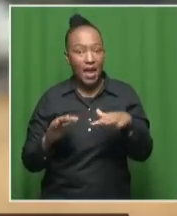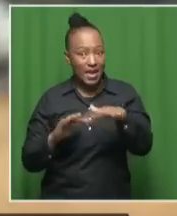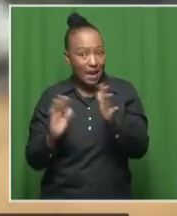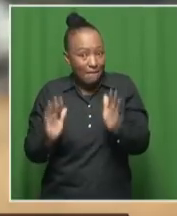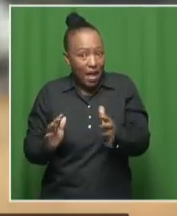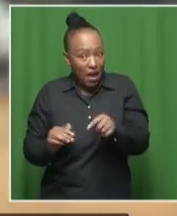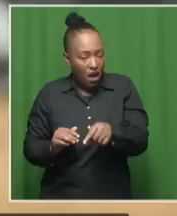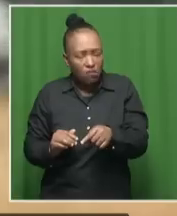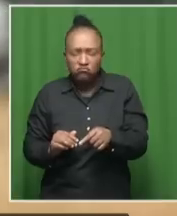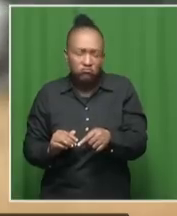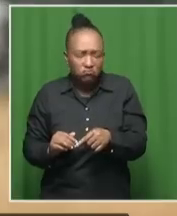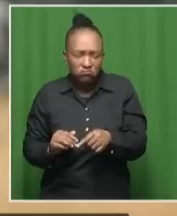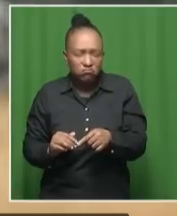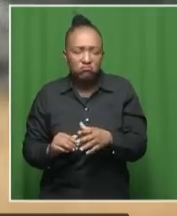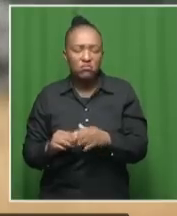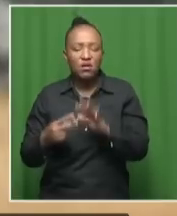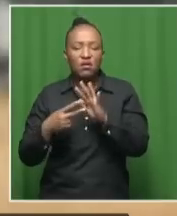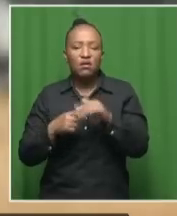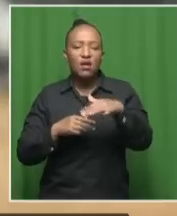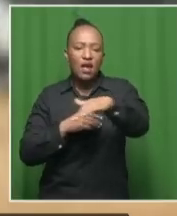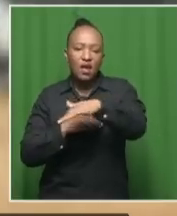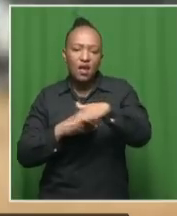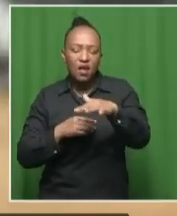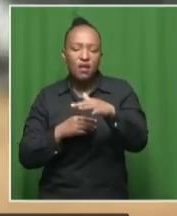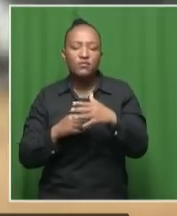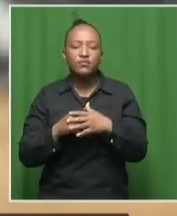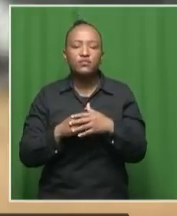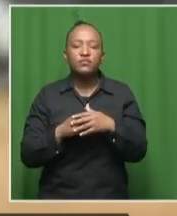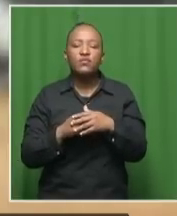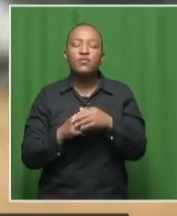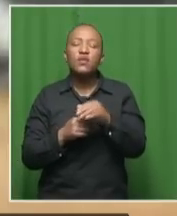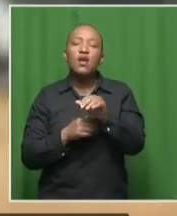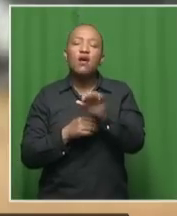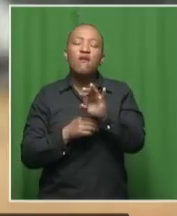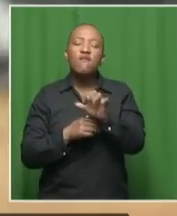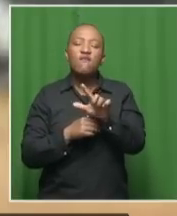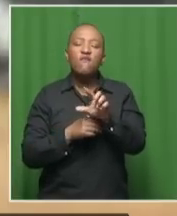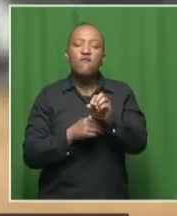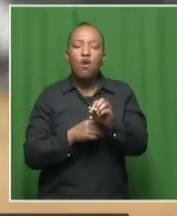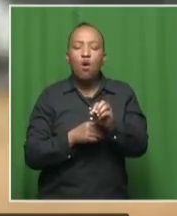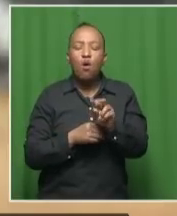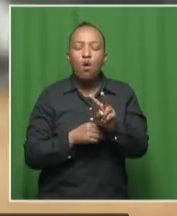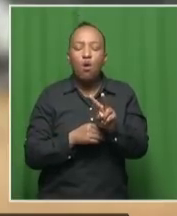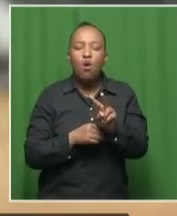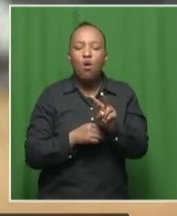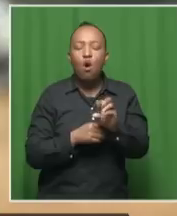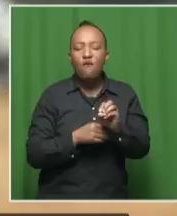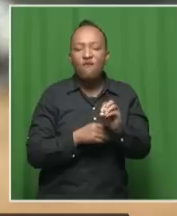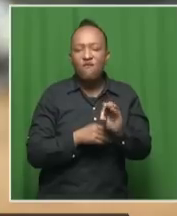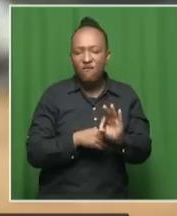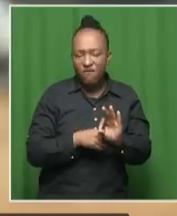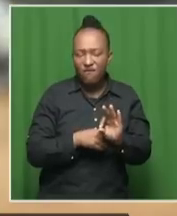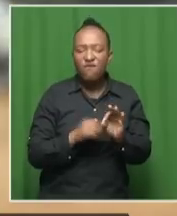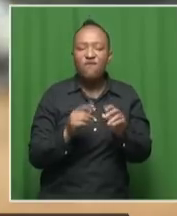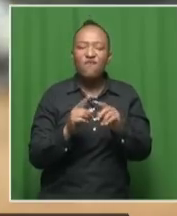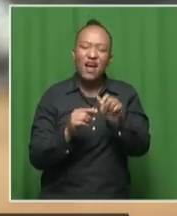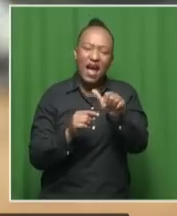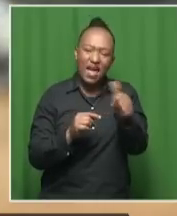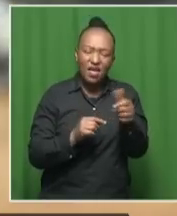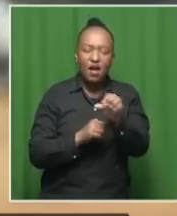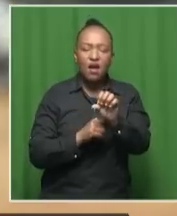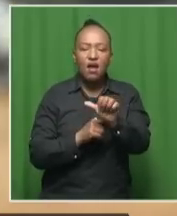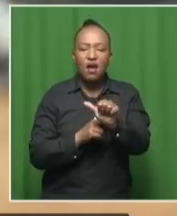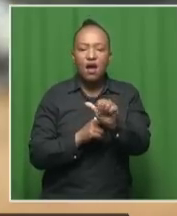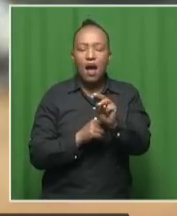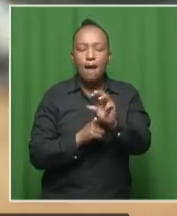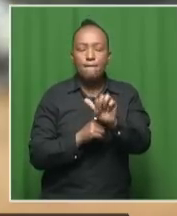that we would do that. You've got the areas like the Floorhof, you've got the Matoliville, and all of that. So I think that when you